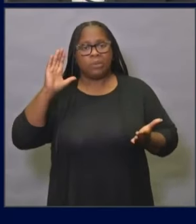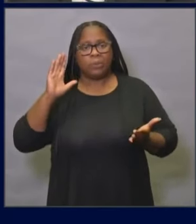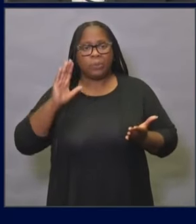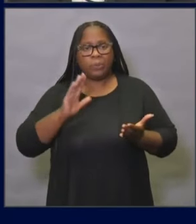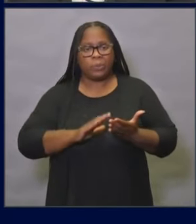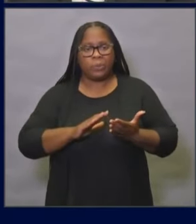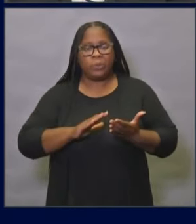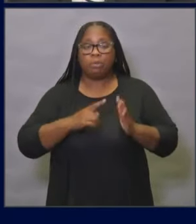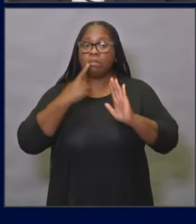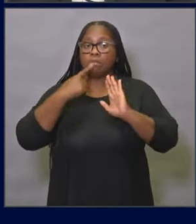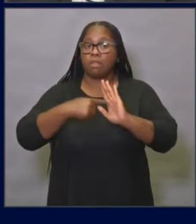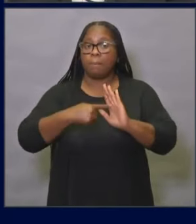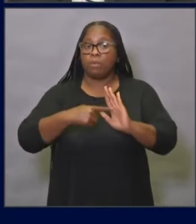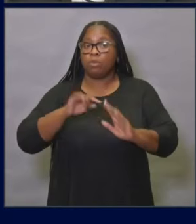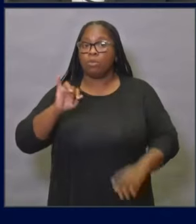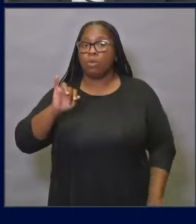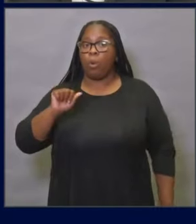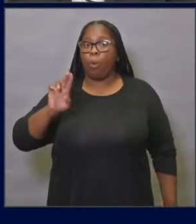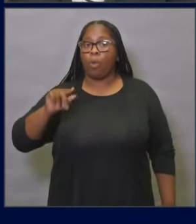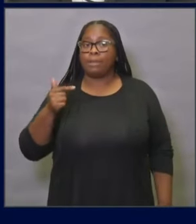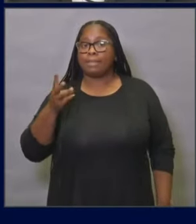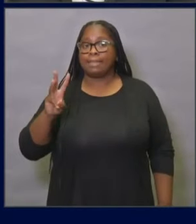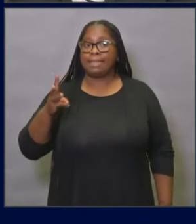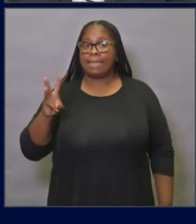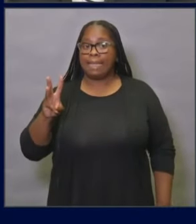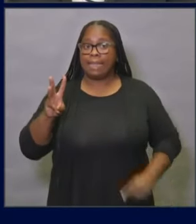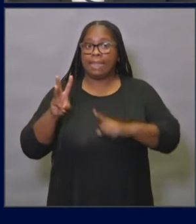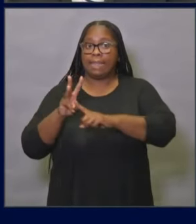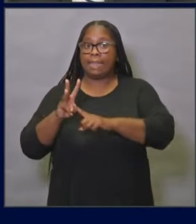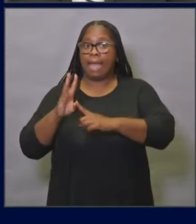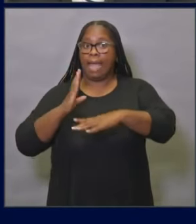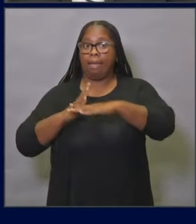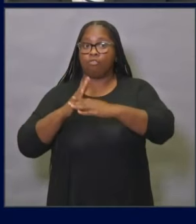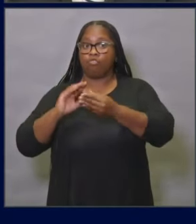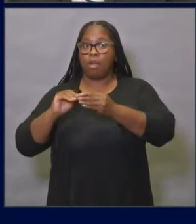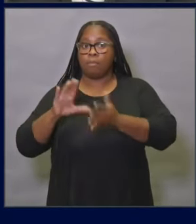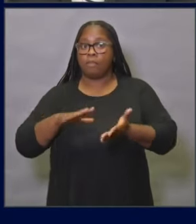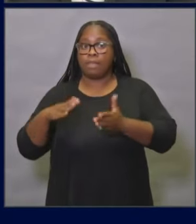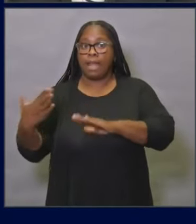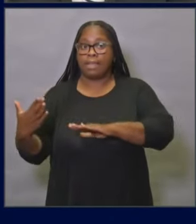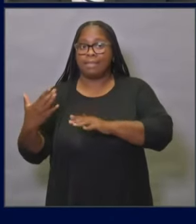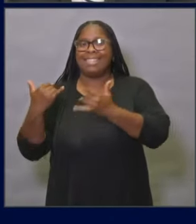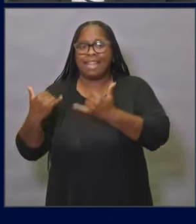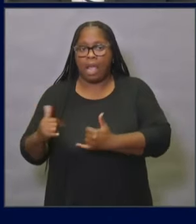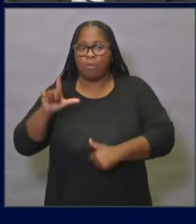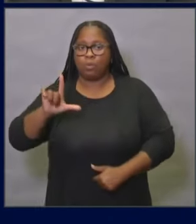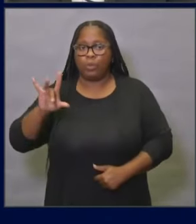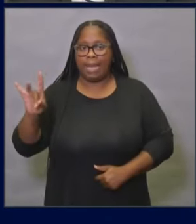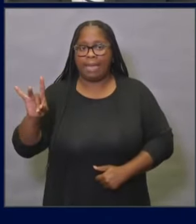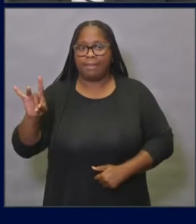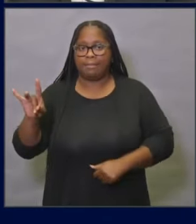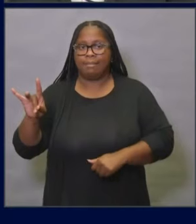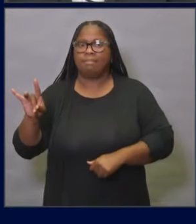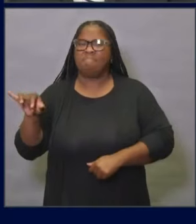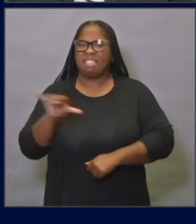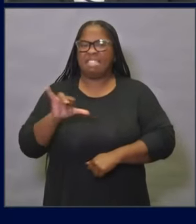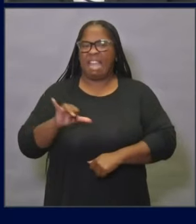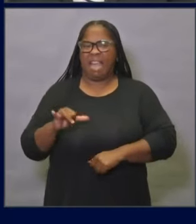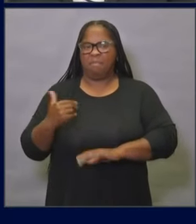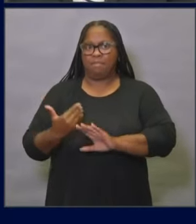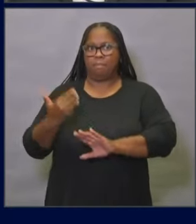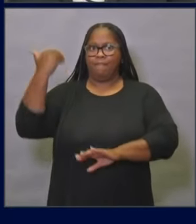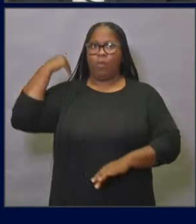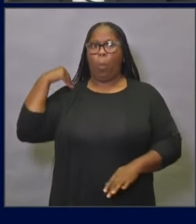deaths reported each day has returned to that of two months ago at 28. As we're moving forward with